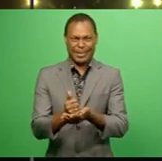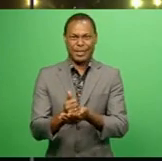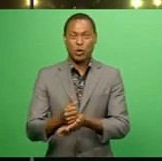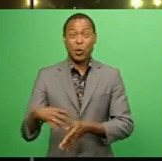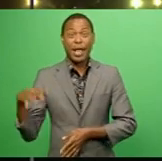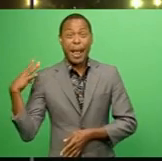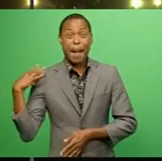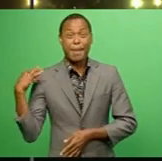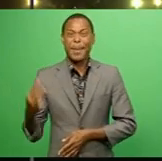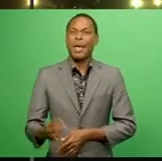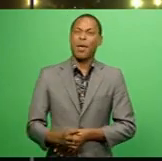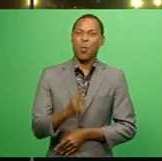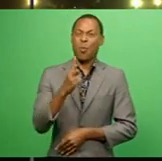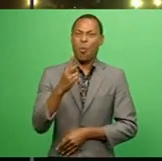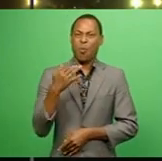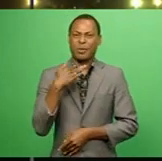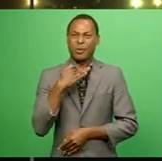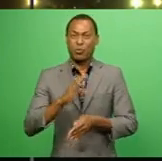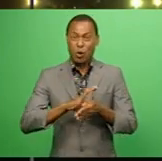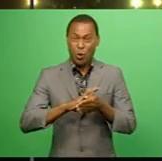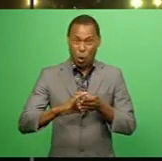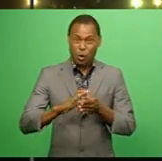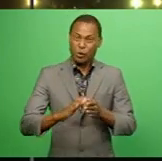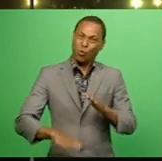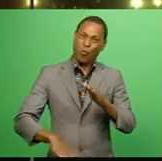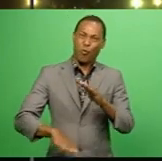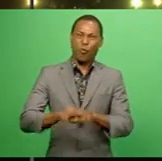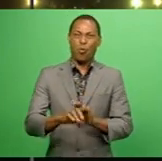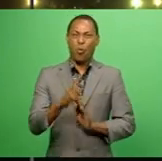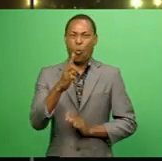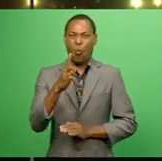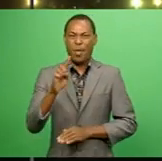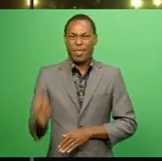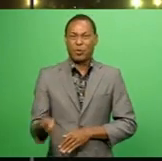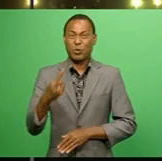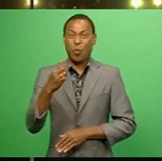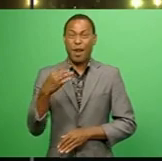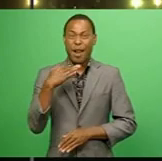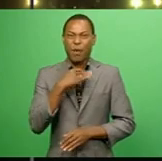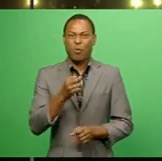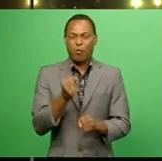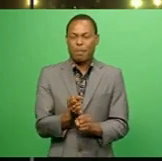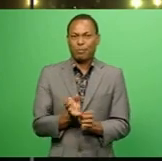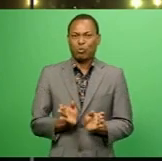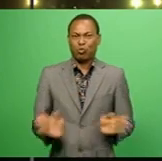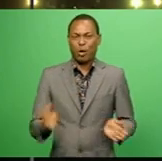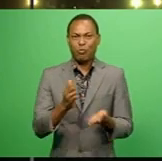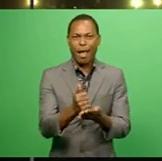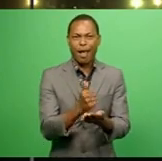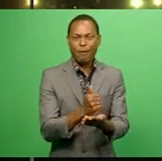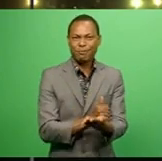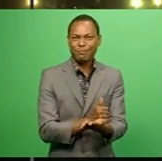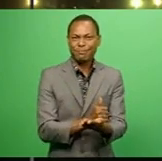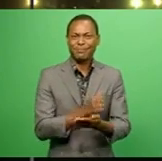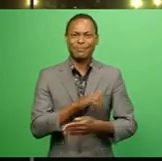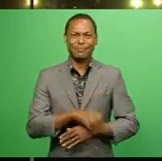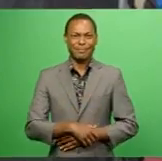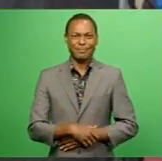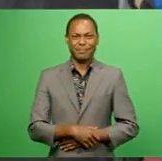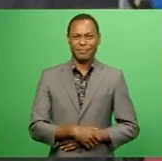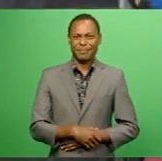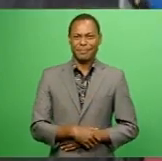a minimum of $100 to a maximum of $1,100 from their general account. Kritika Kumar has the details.